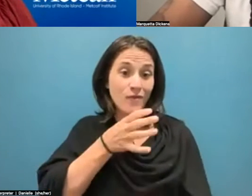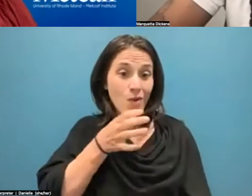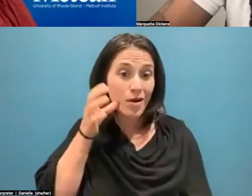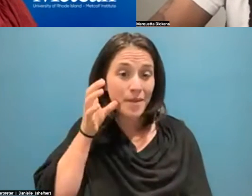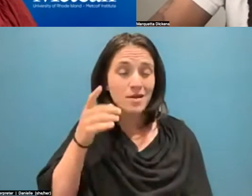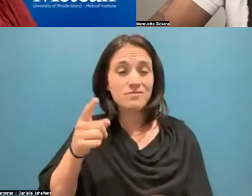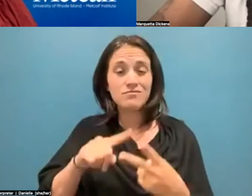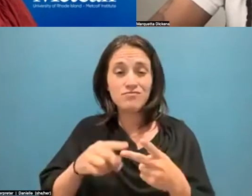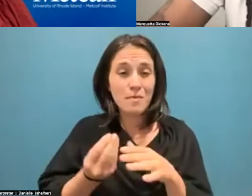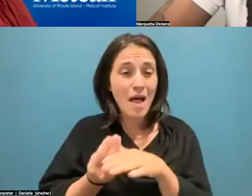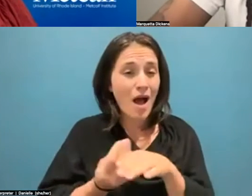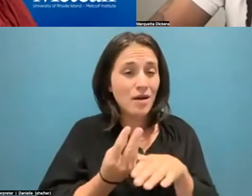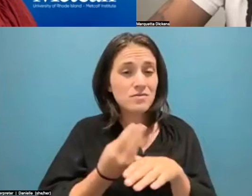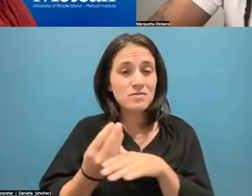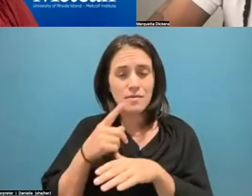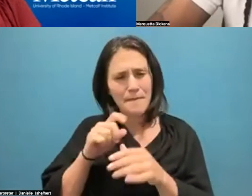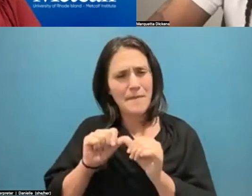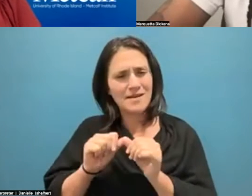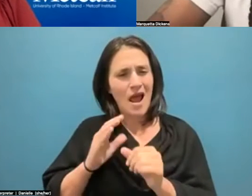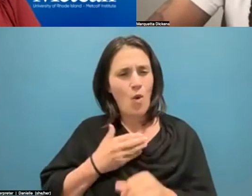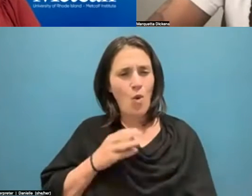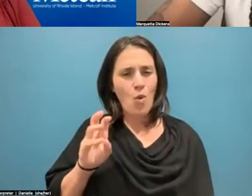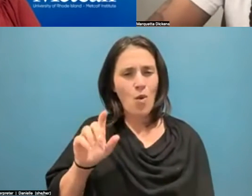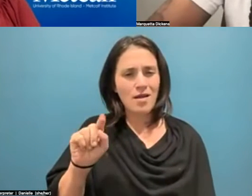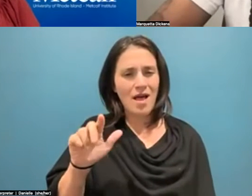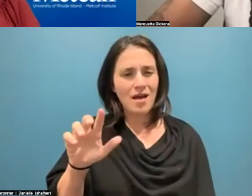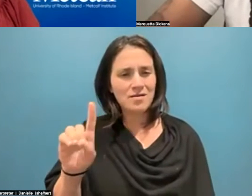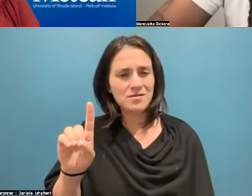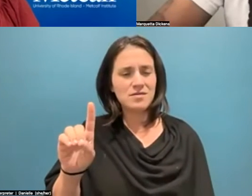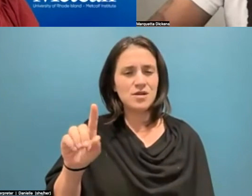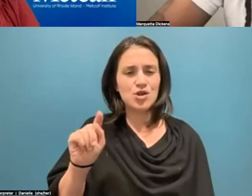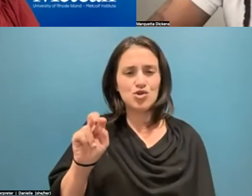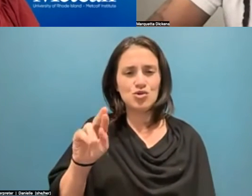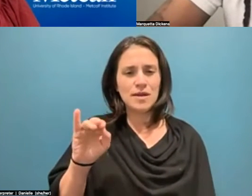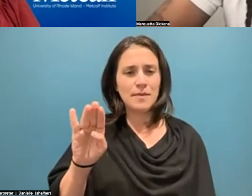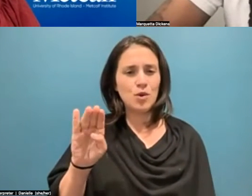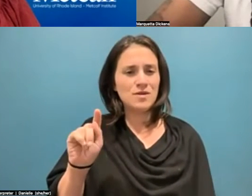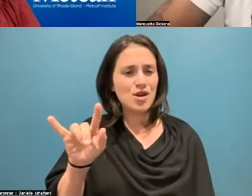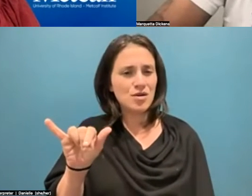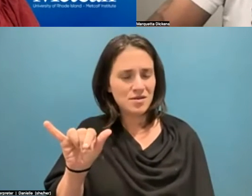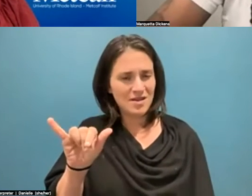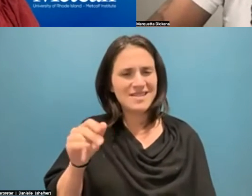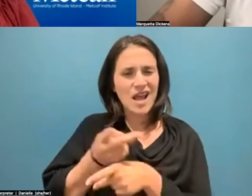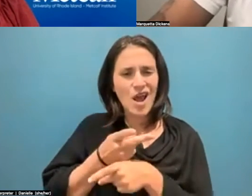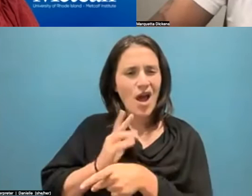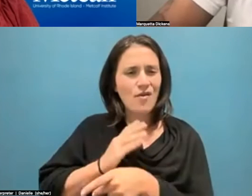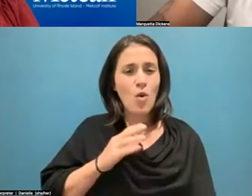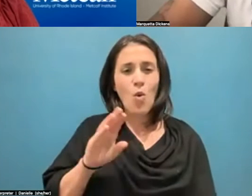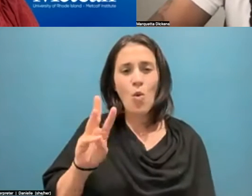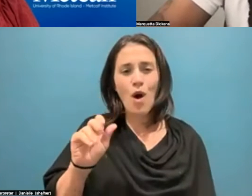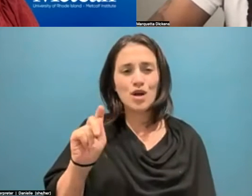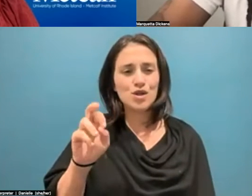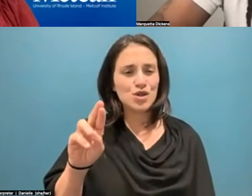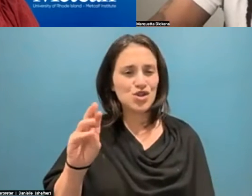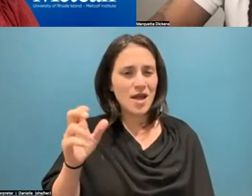making sure that we maintain our wetlands, our tributaries, you know, taking care of our watersheds. Those are very, very simple things, but